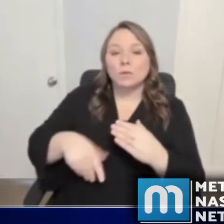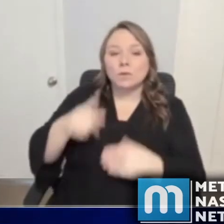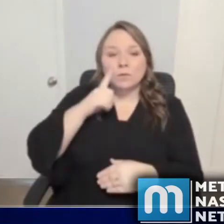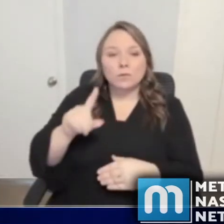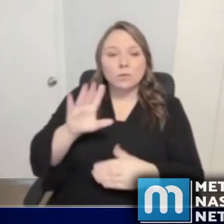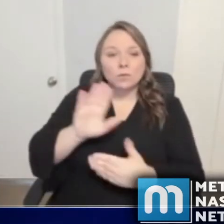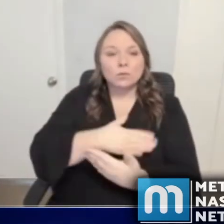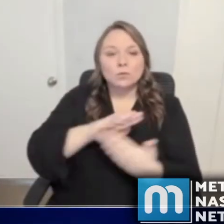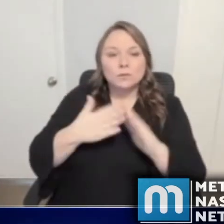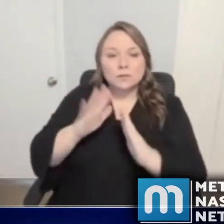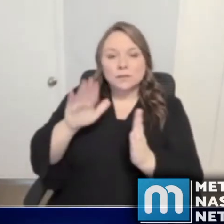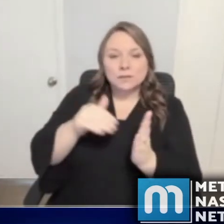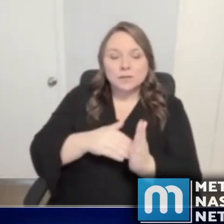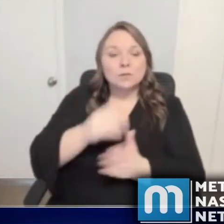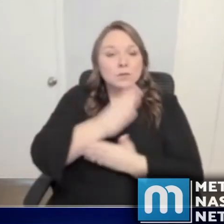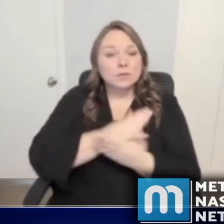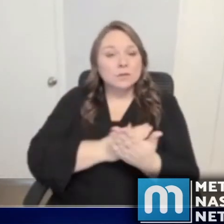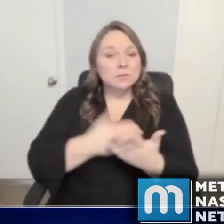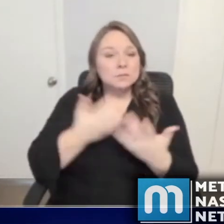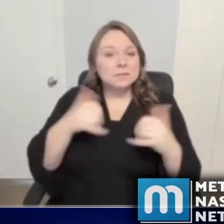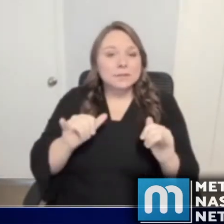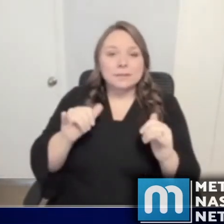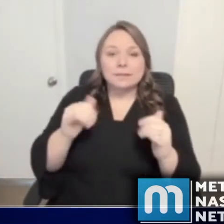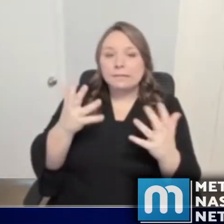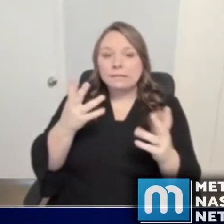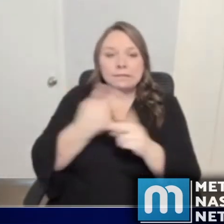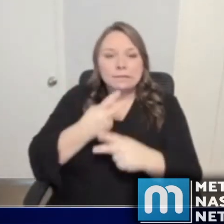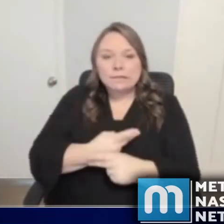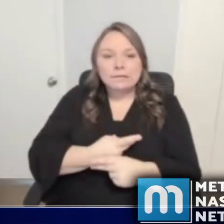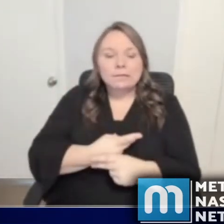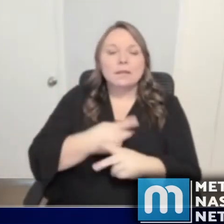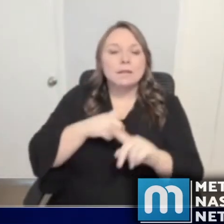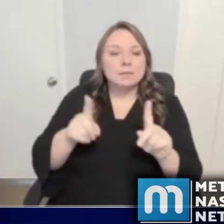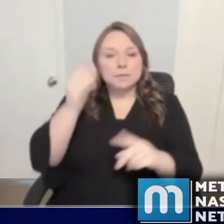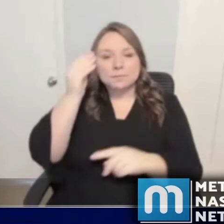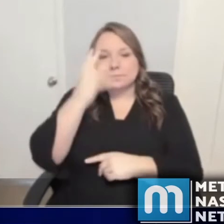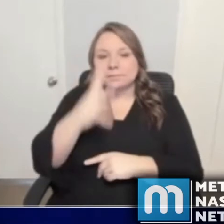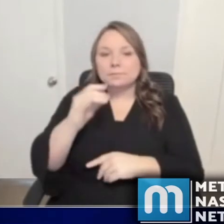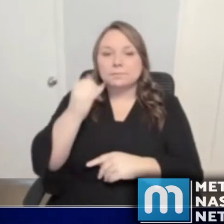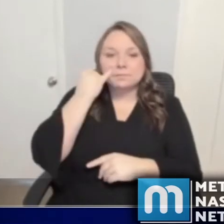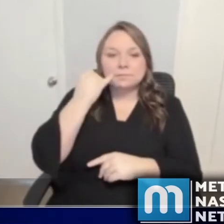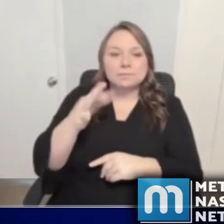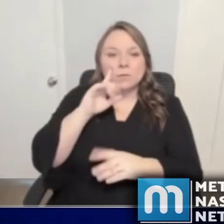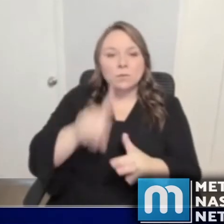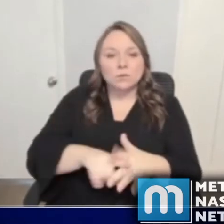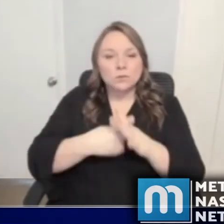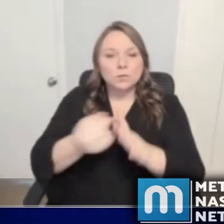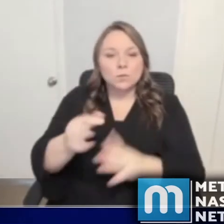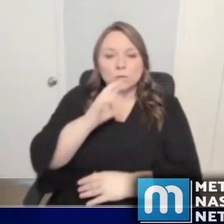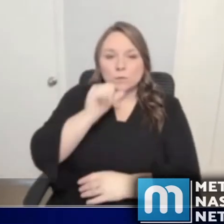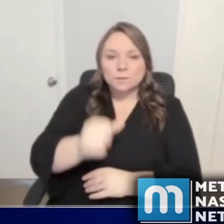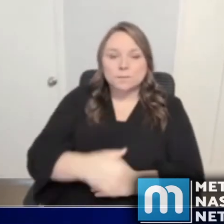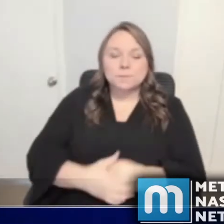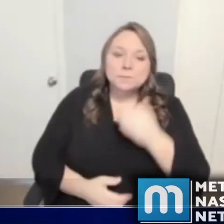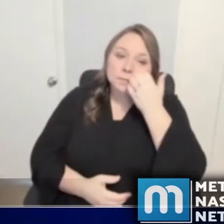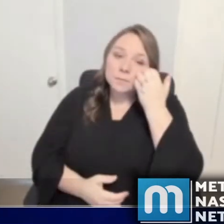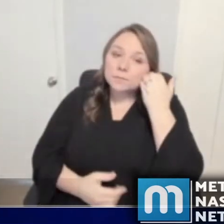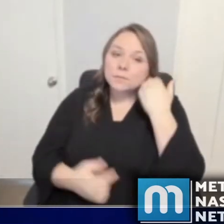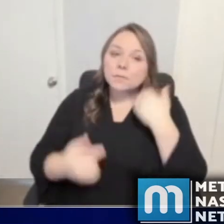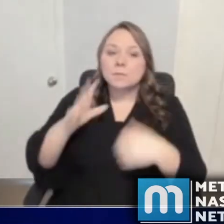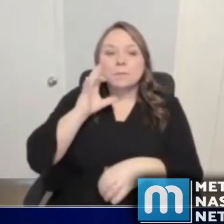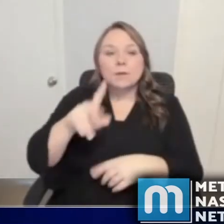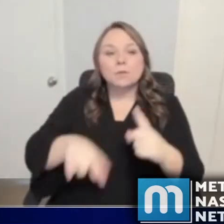Tomorrow's plans are still up in the air, and please stay tuned for whether or not Music City Center will be open tomorrow. And we'll return to normal